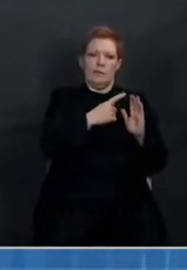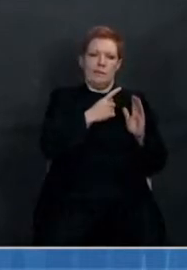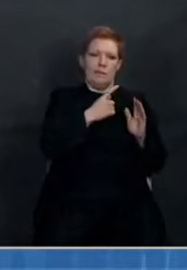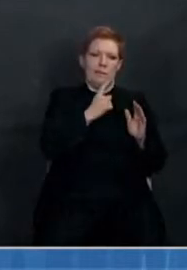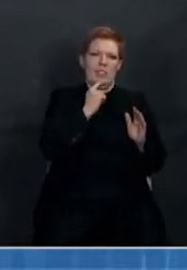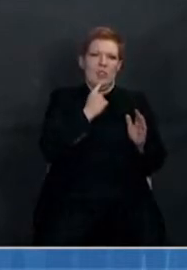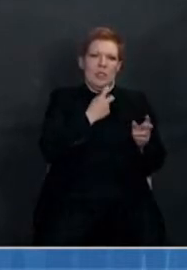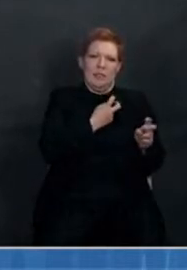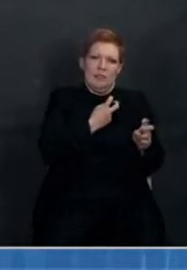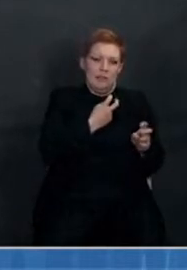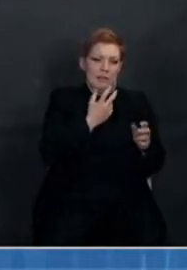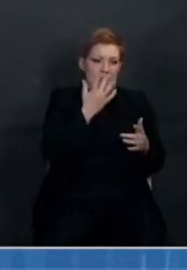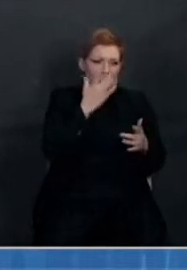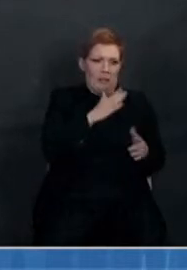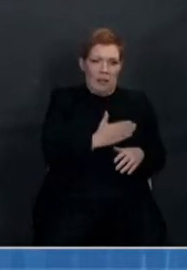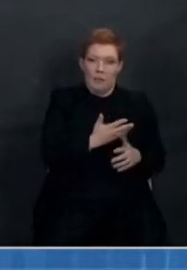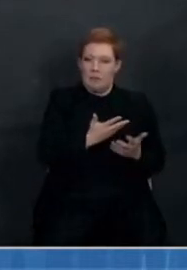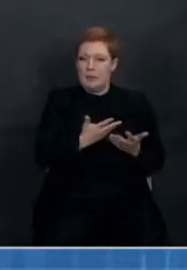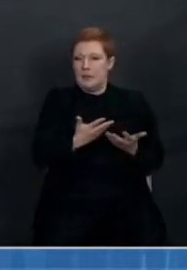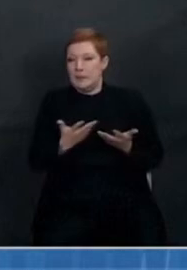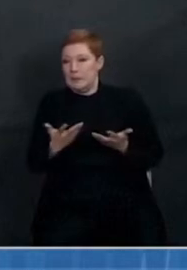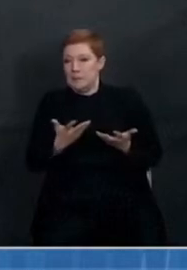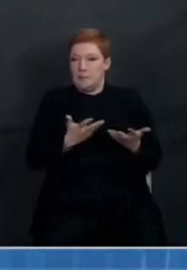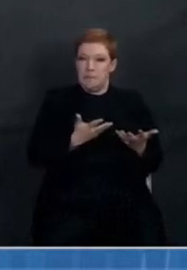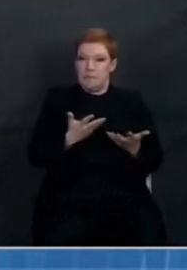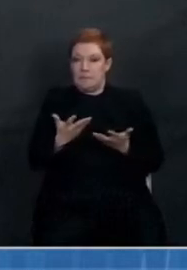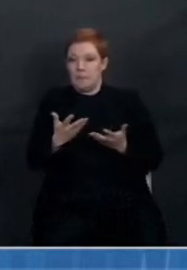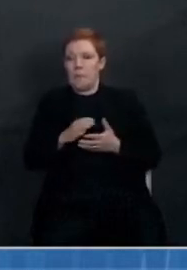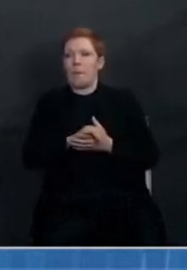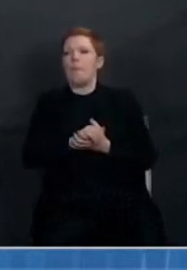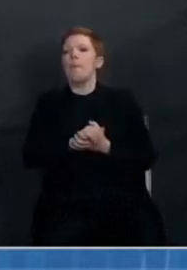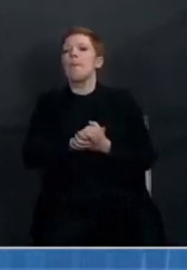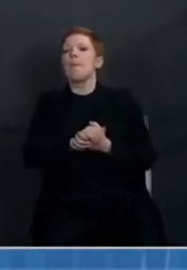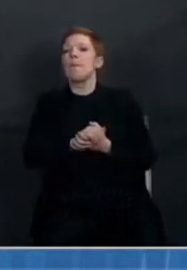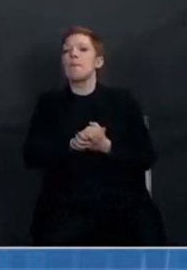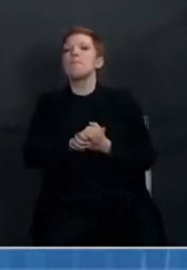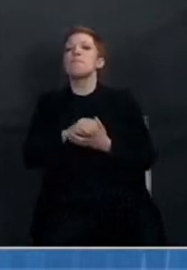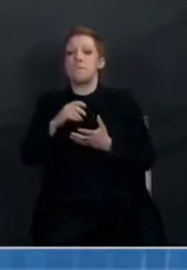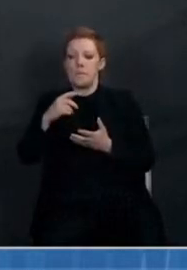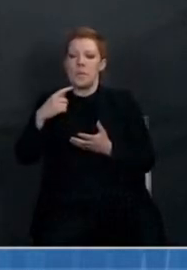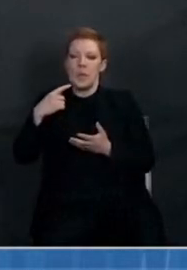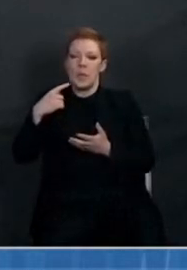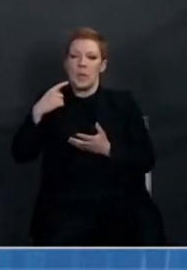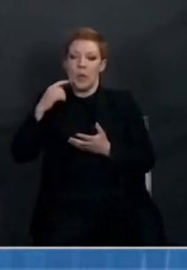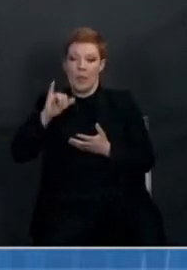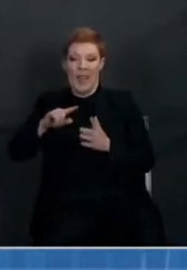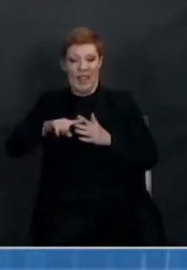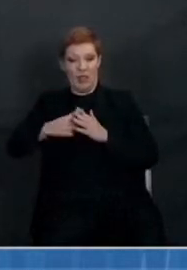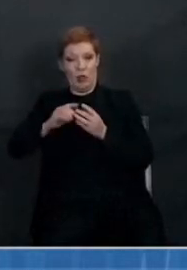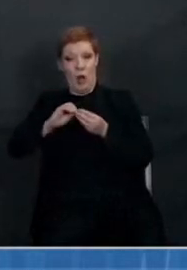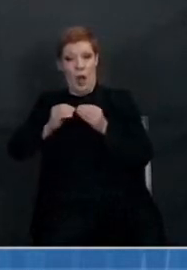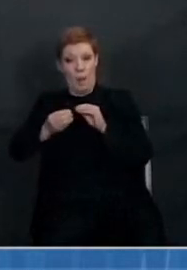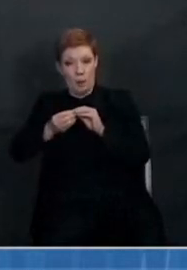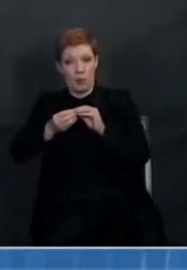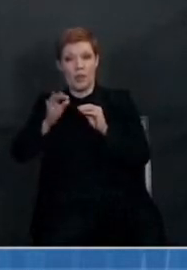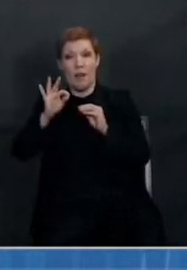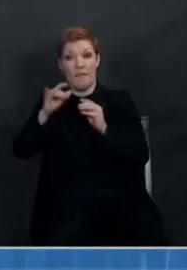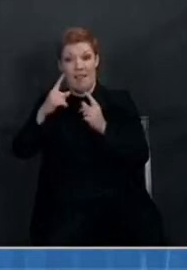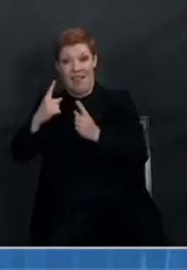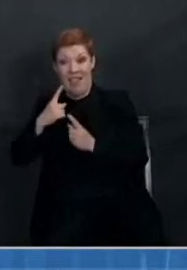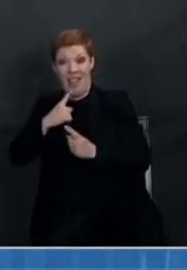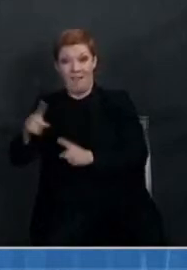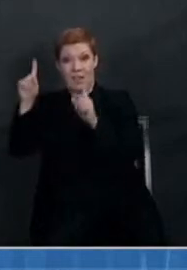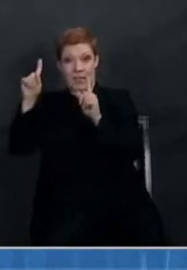by the fact that there was a difference in the initial number of any kind of efficacy, because there's a lot more to protection